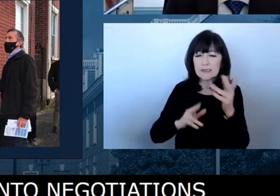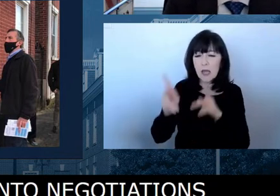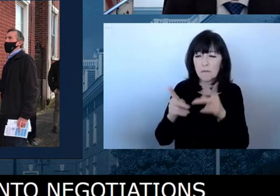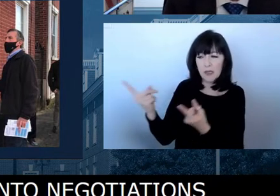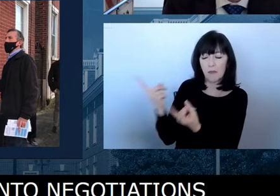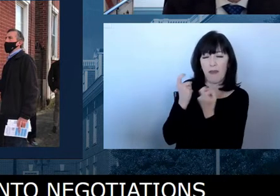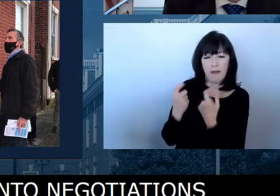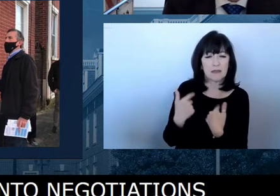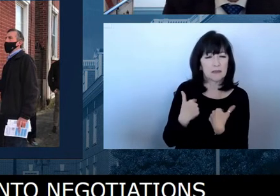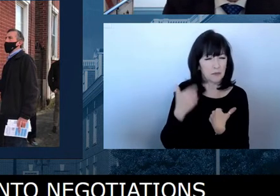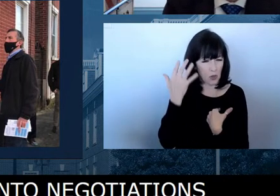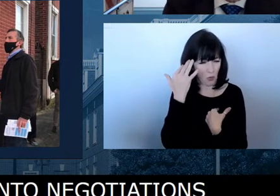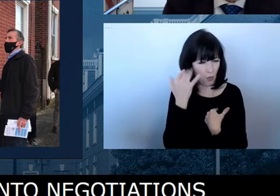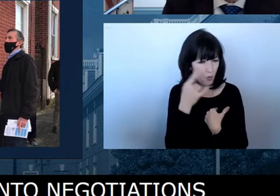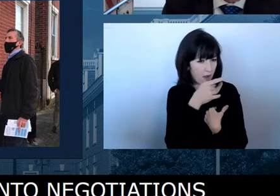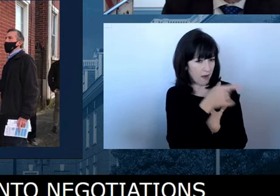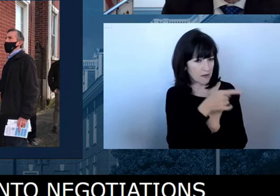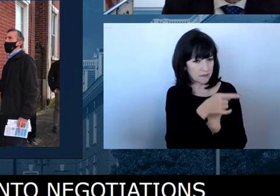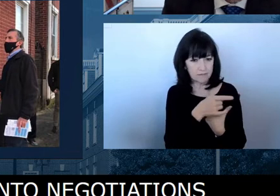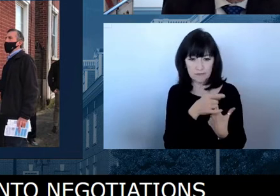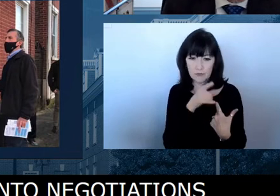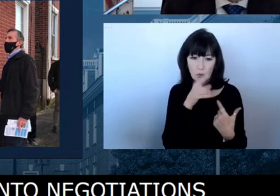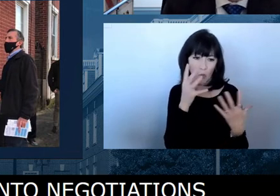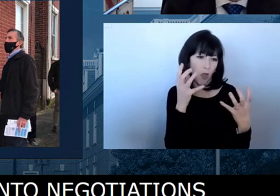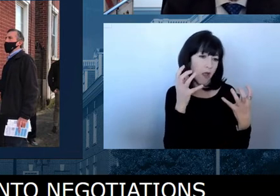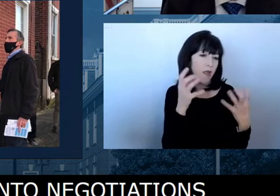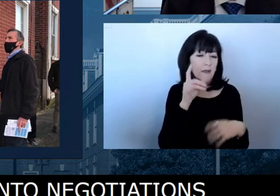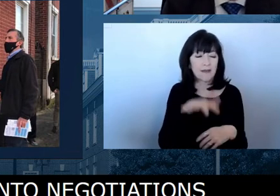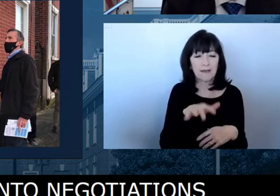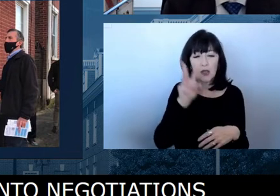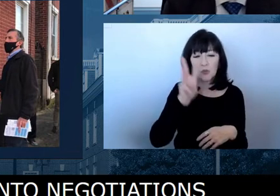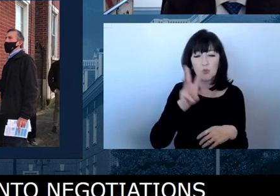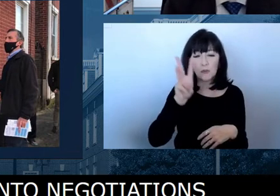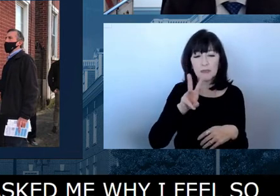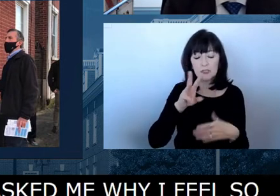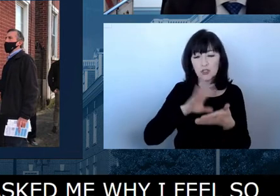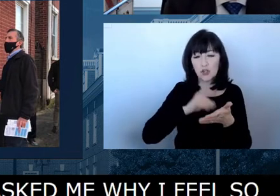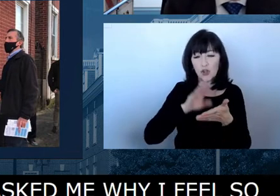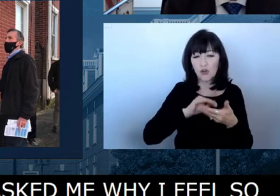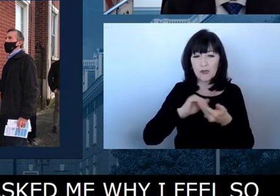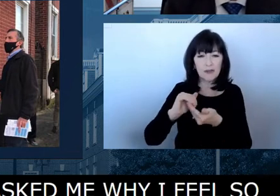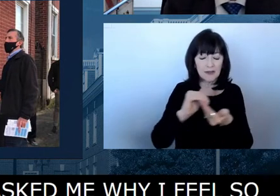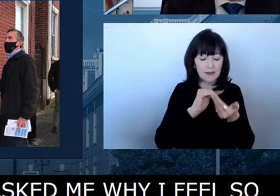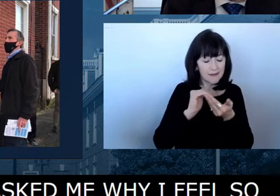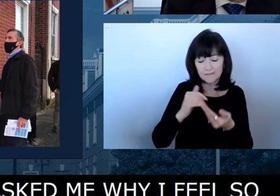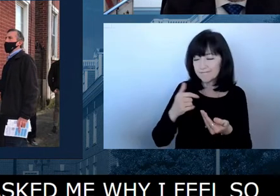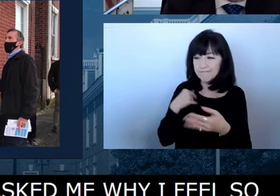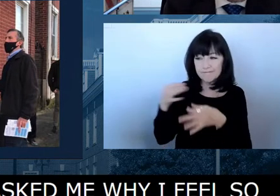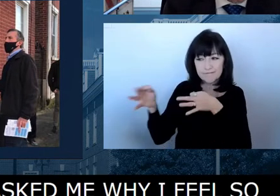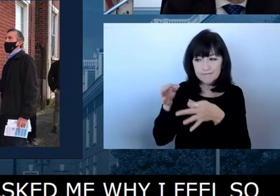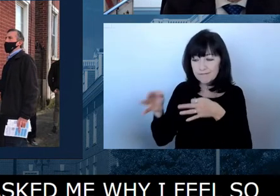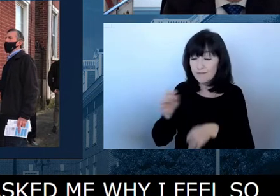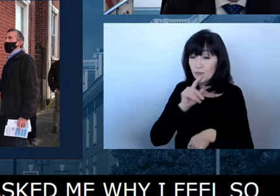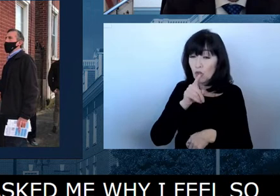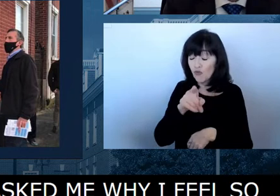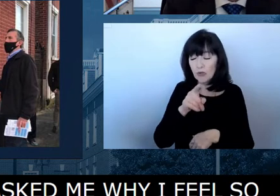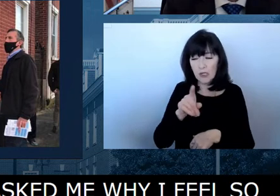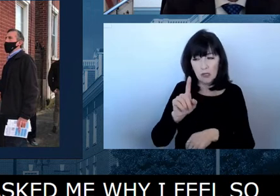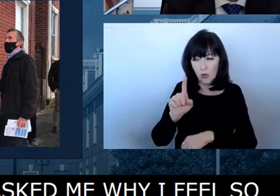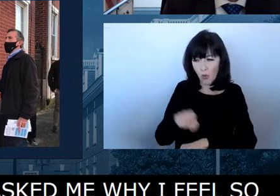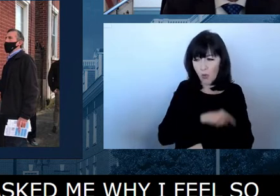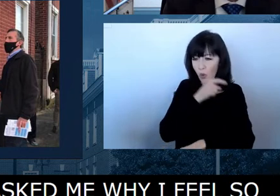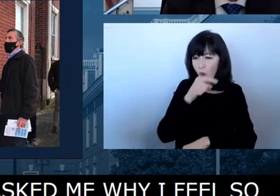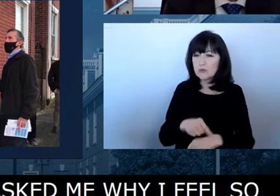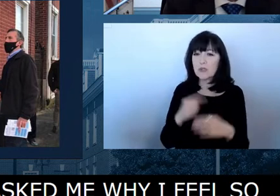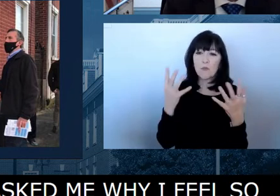because I think it's, it's been far too long, too many conversations, very positive, um, intentions